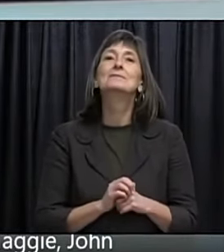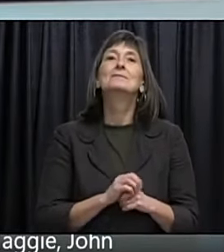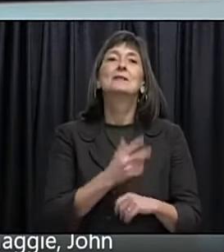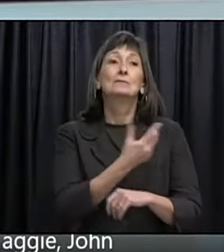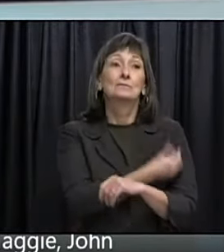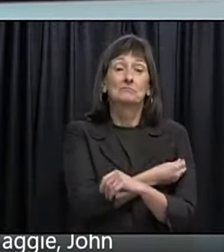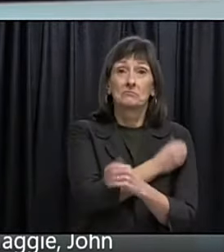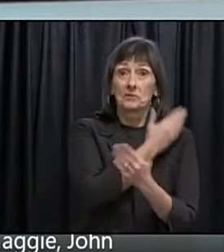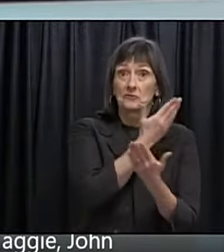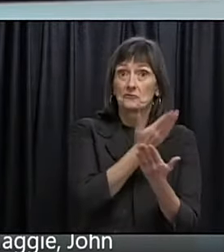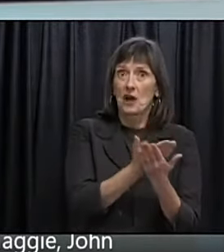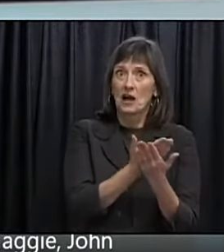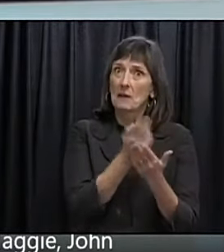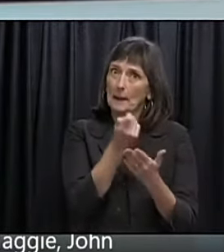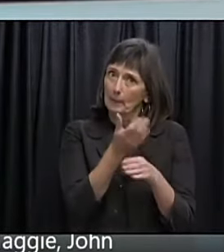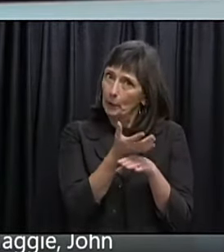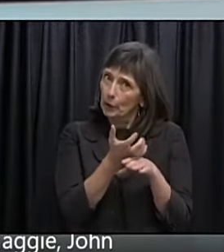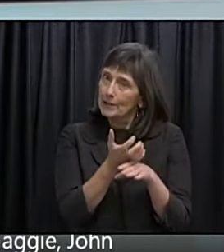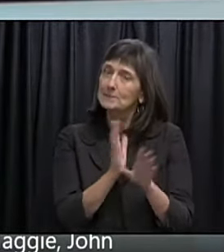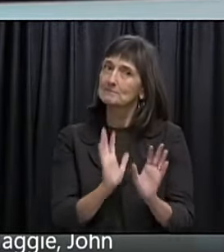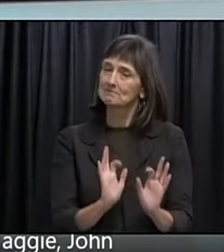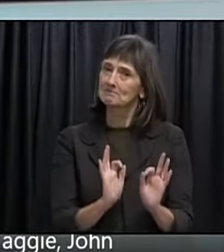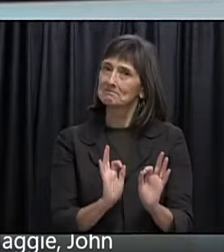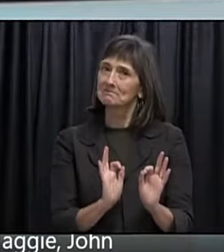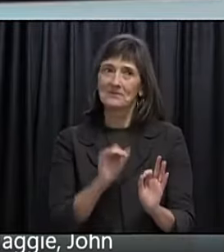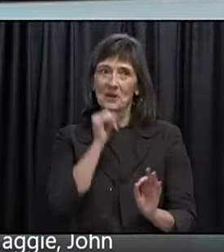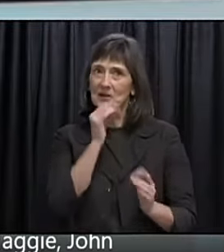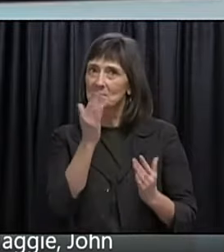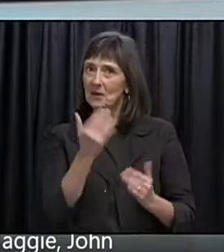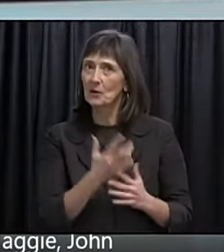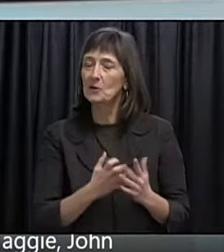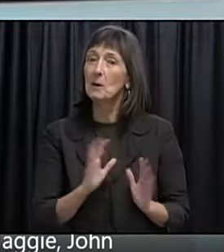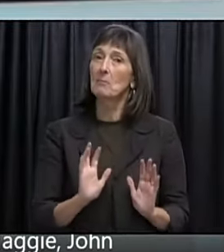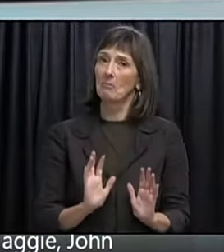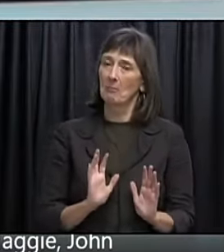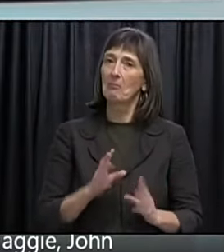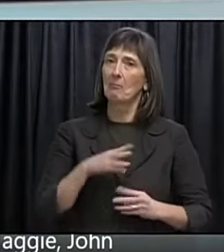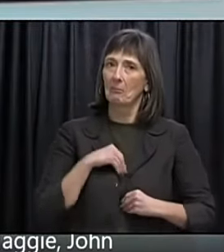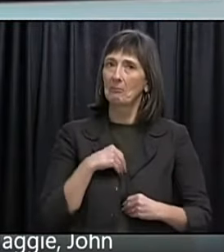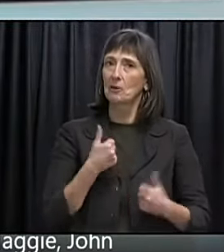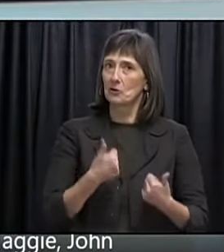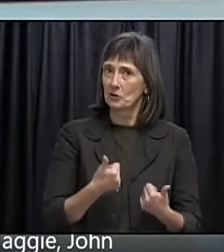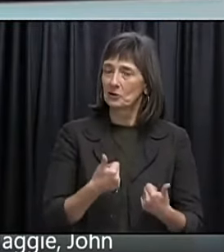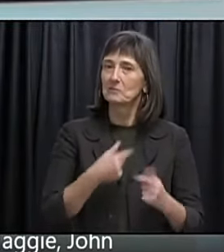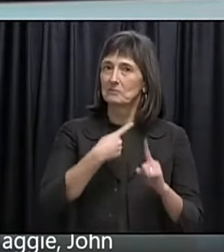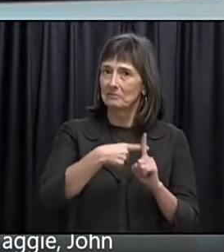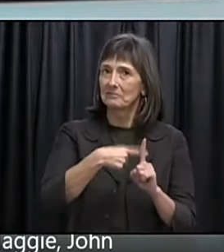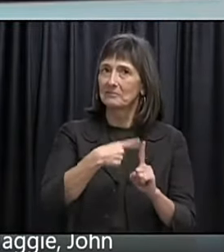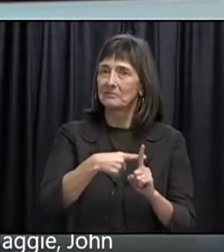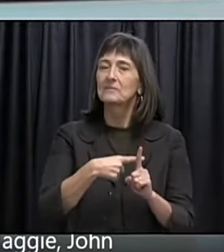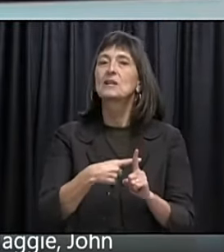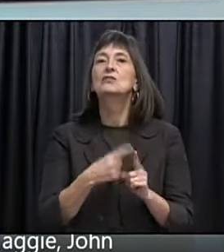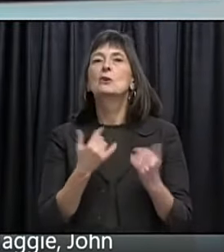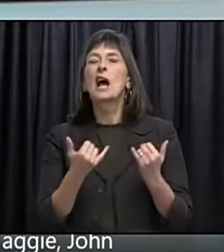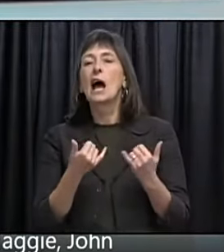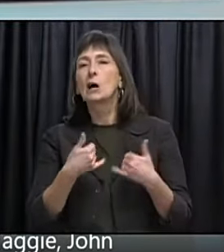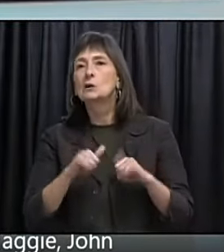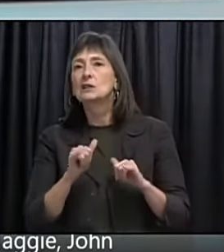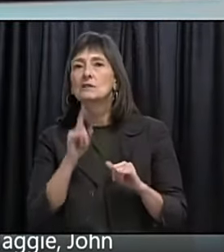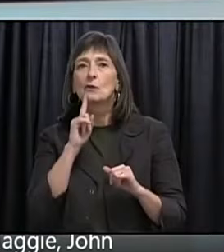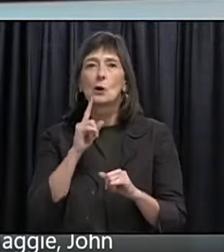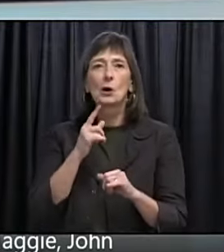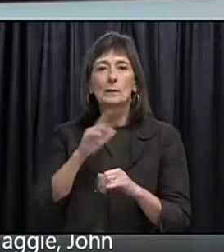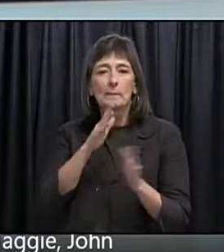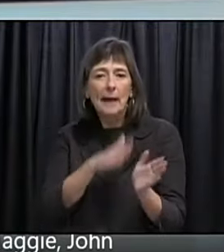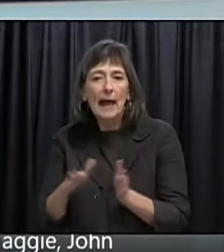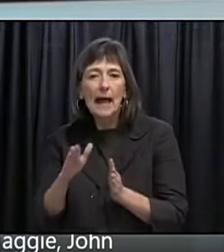the province. Somewhat ahead of schedule. We hadn't quite expected it this early. And so we're working out some of the rough spots on the